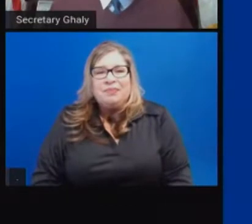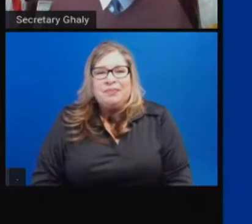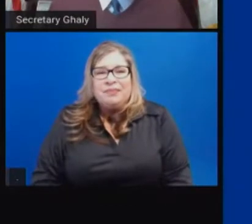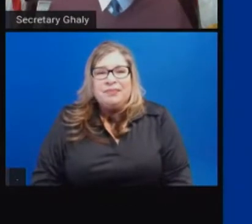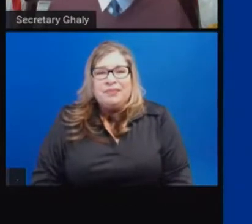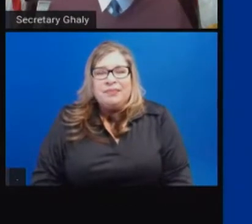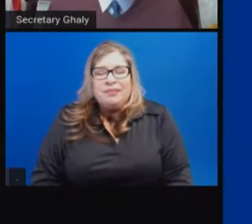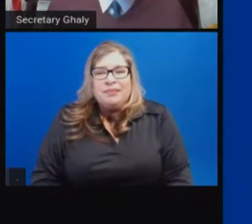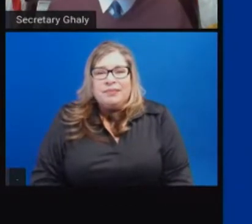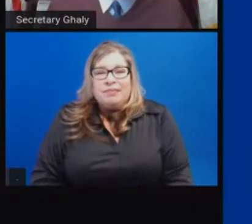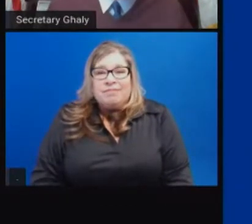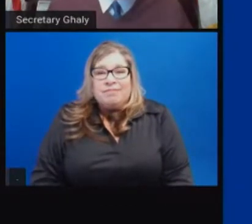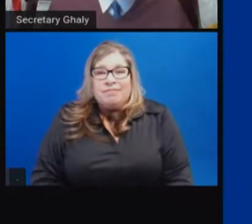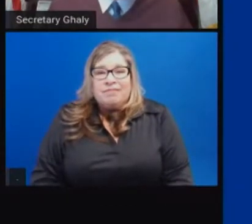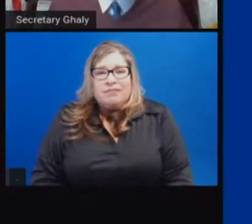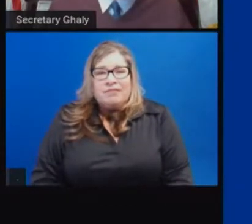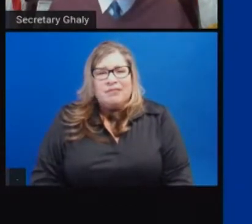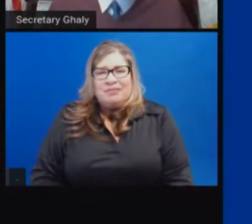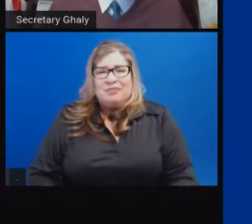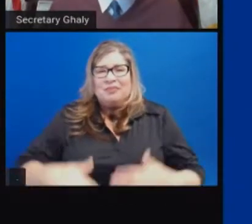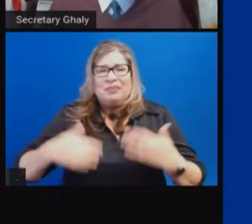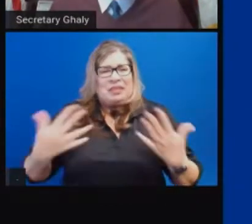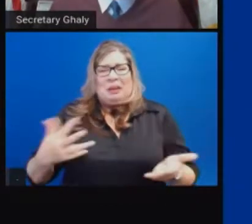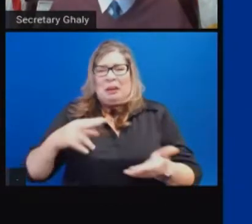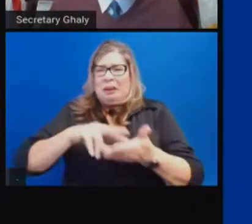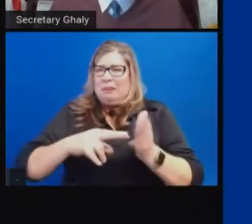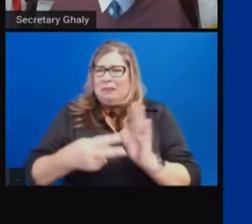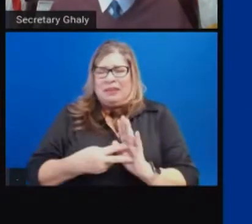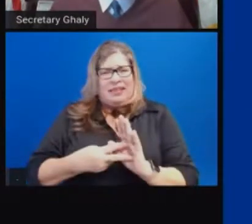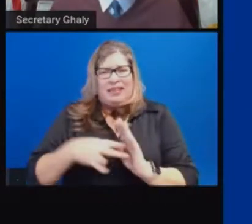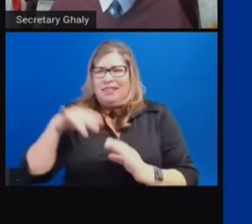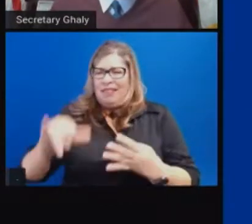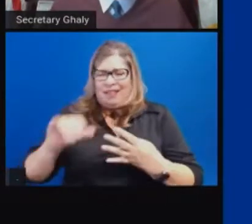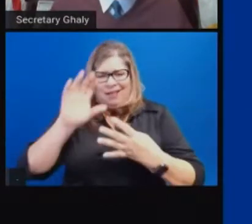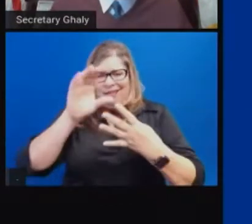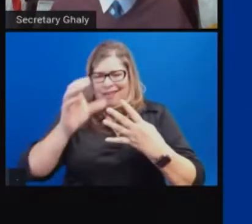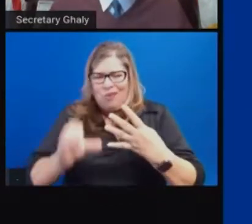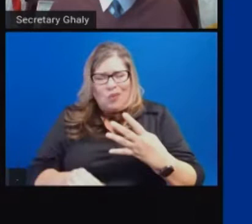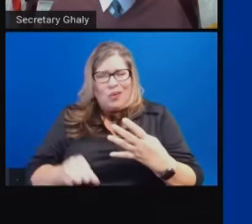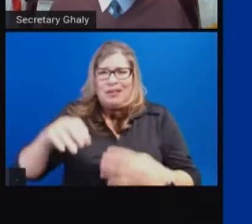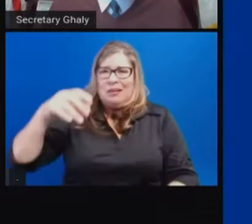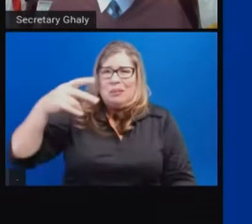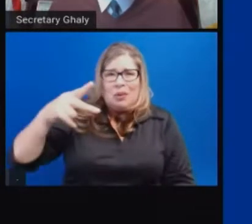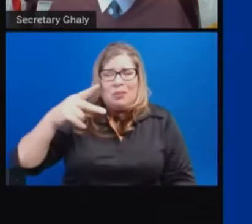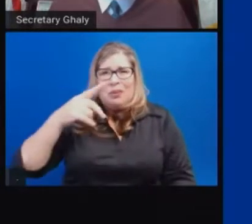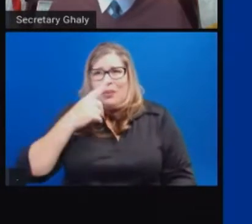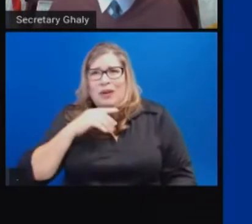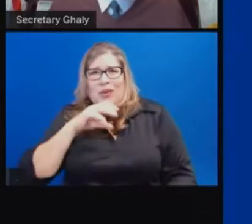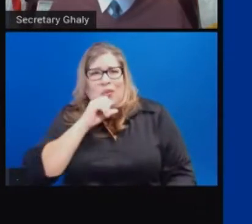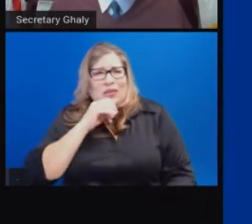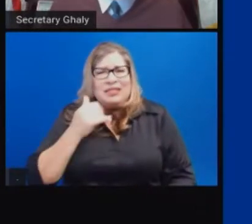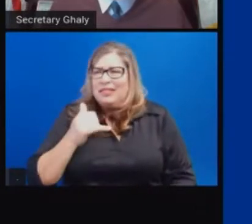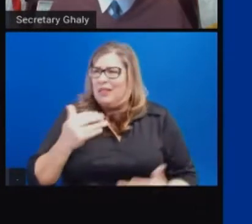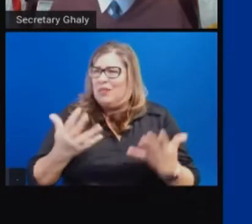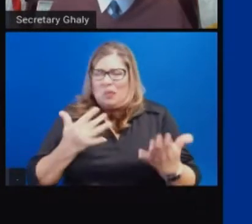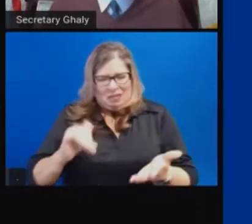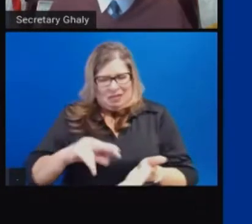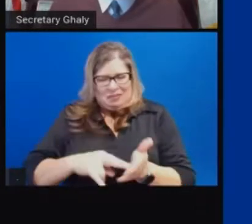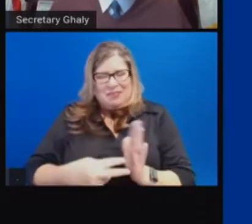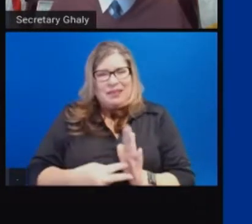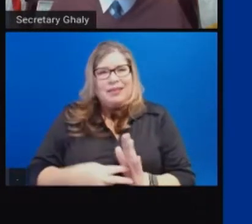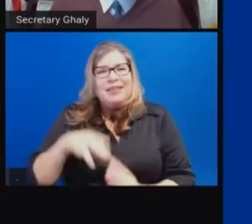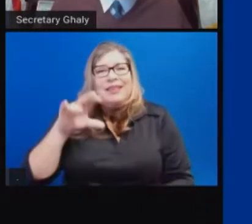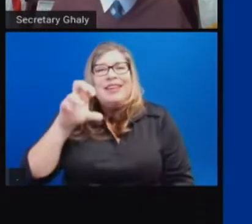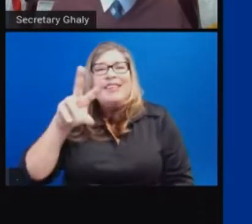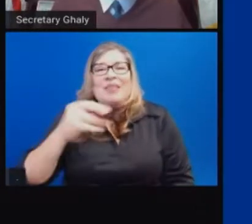So again, what does it mean that we've returned to the blueprint for a safer economy? You know, my own kids ask me, well, what